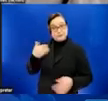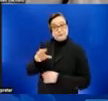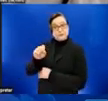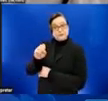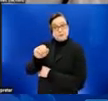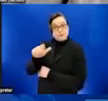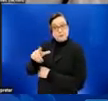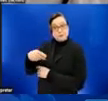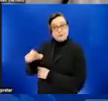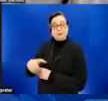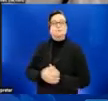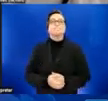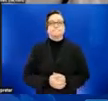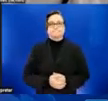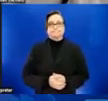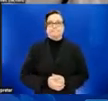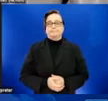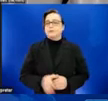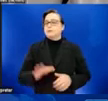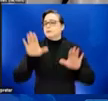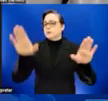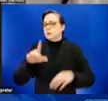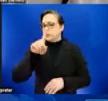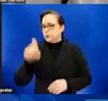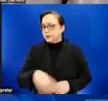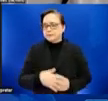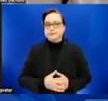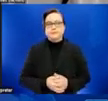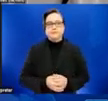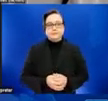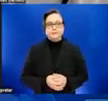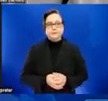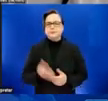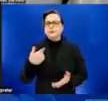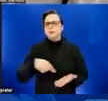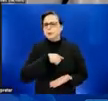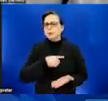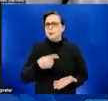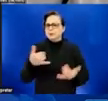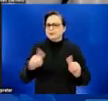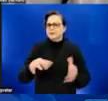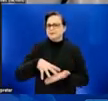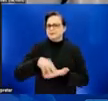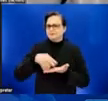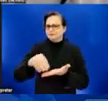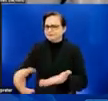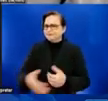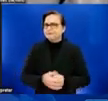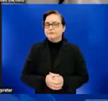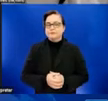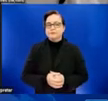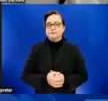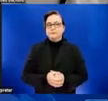we are learning more and more about how long the immunity lasts after vaccination. And part of that answer may also depend on what